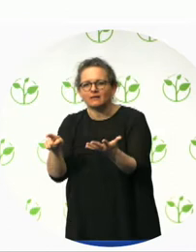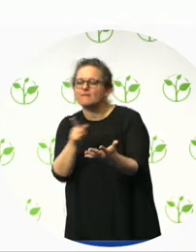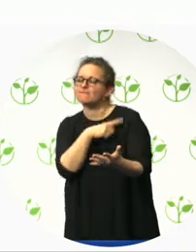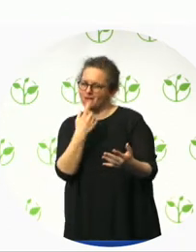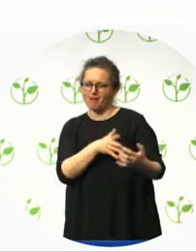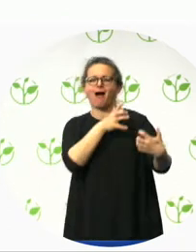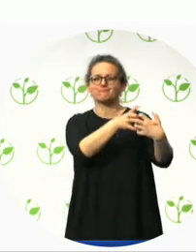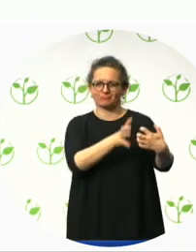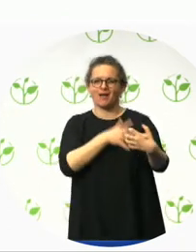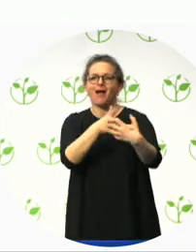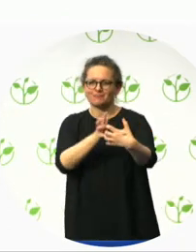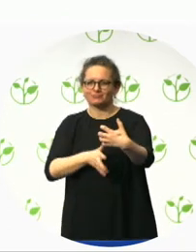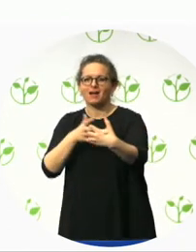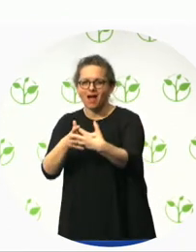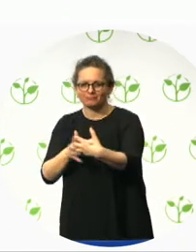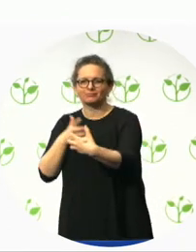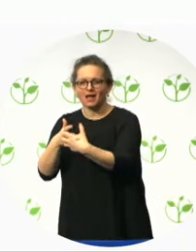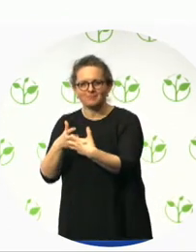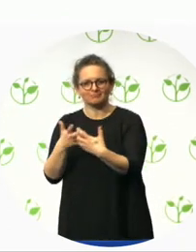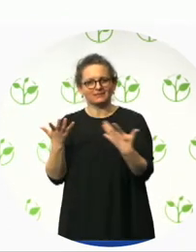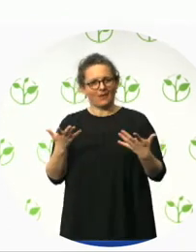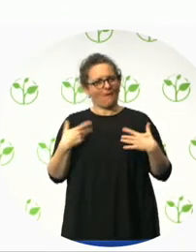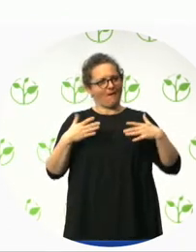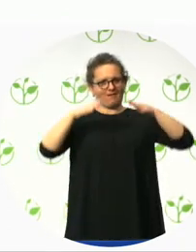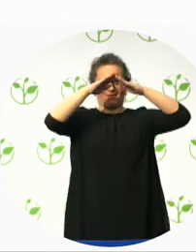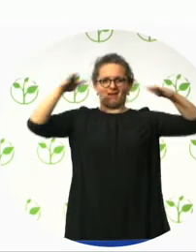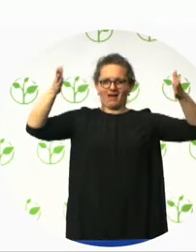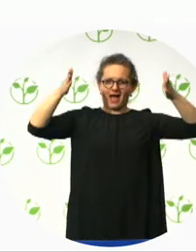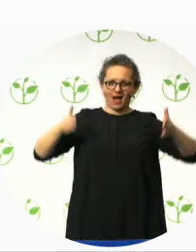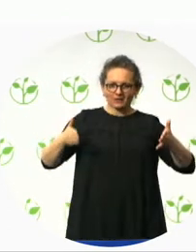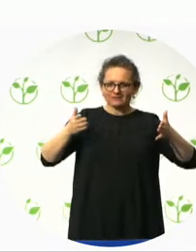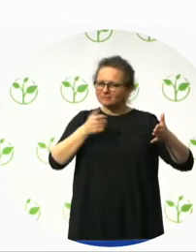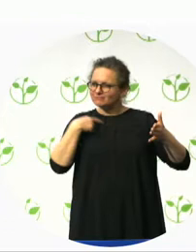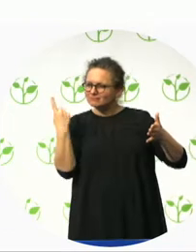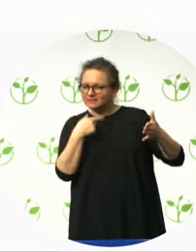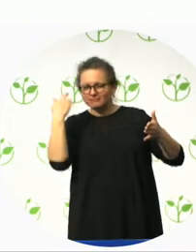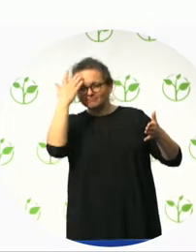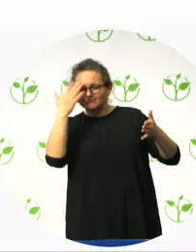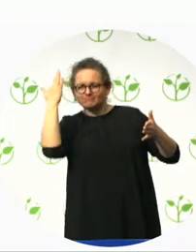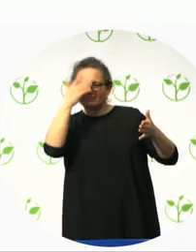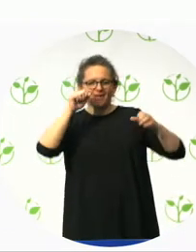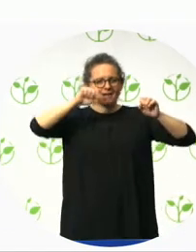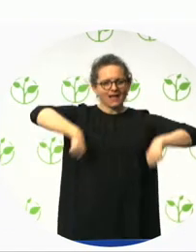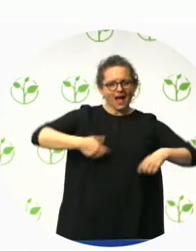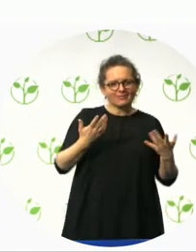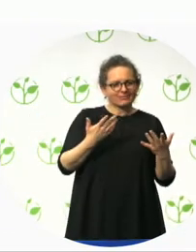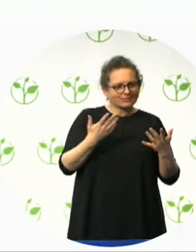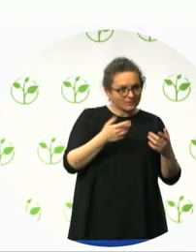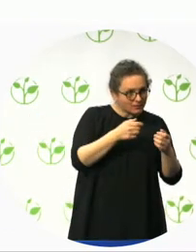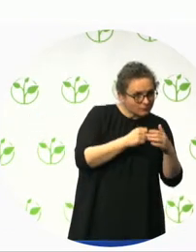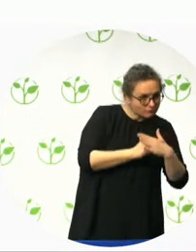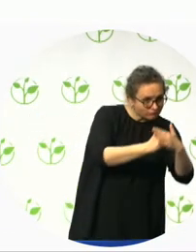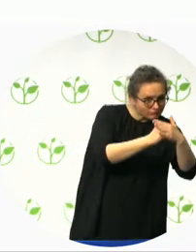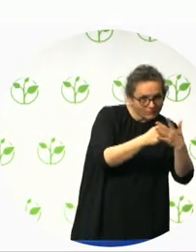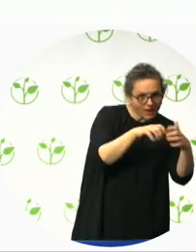engagement with staff who were best placed to help identify challenges faced in existing buildings. Working with this group allowed the bank to